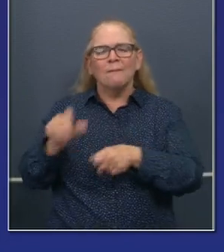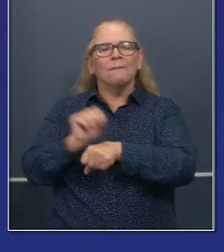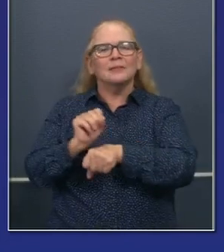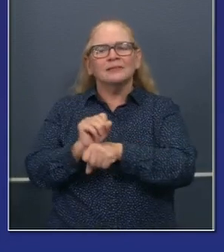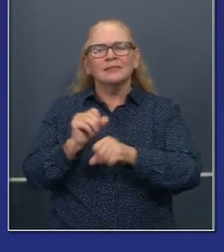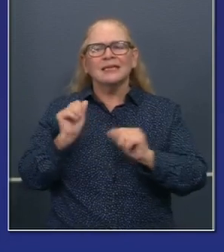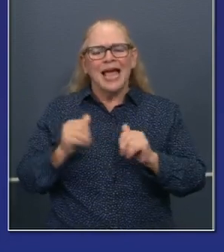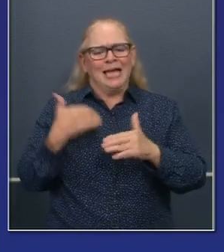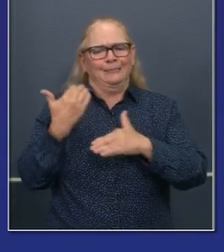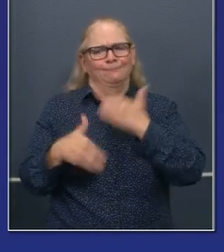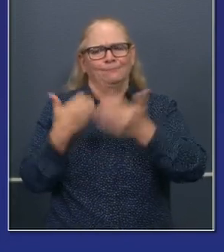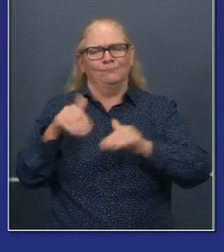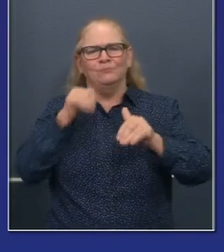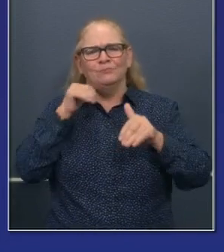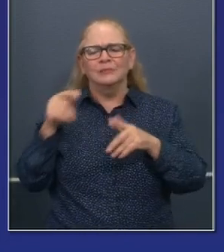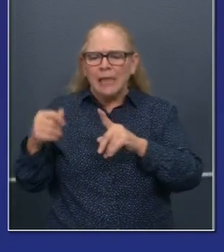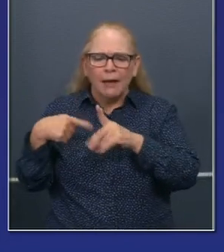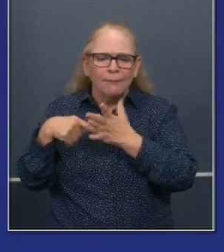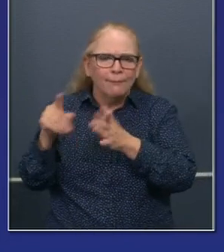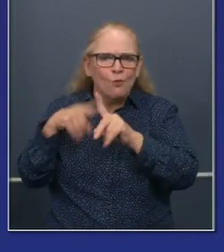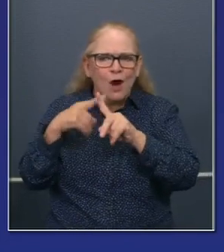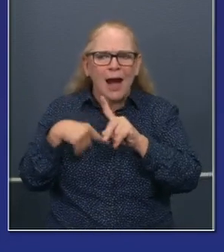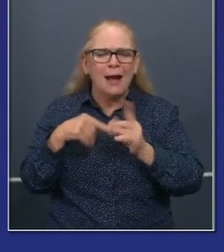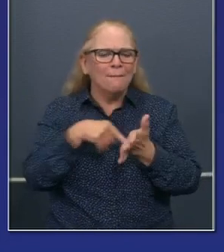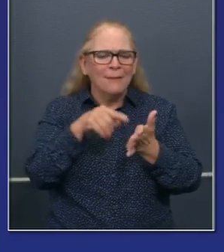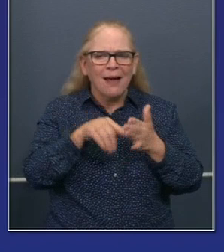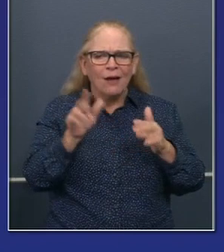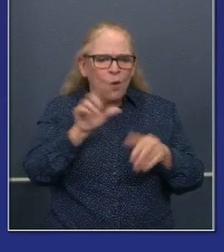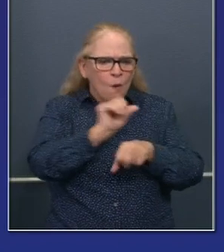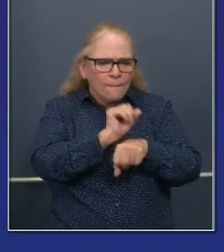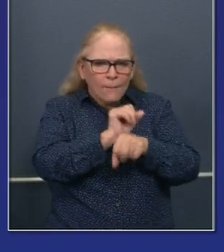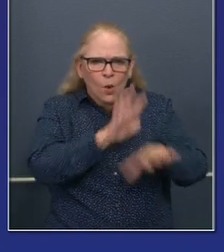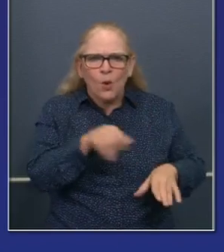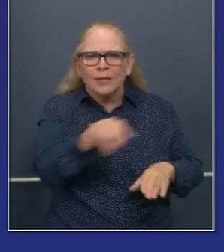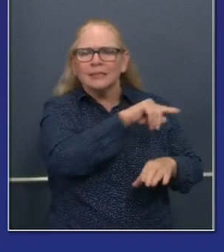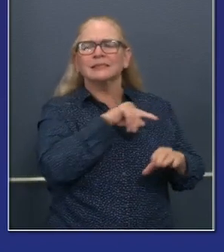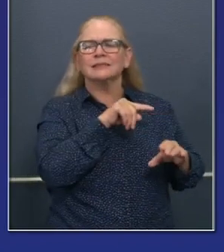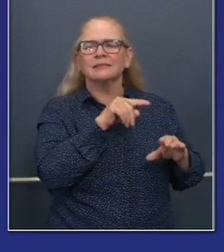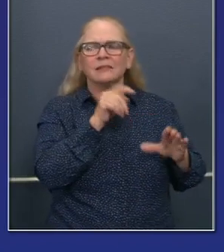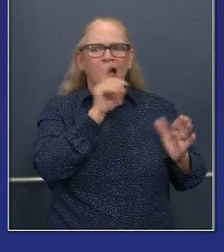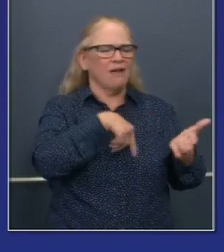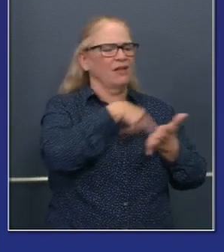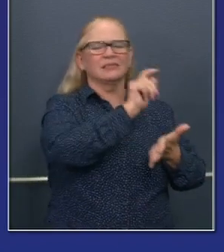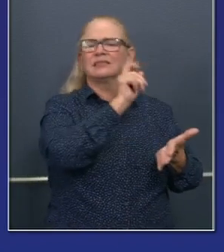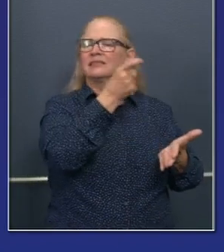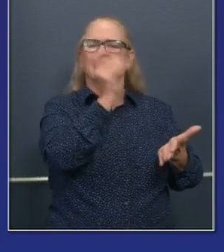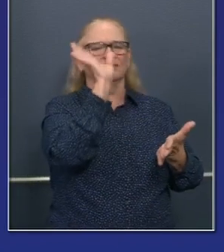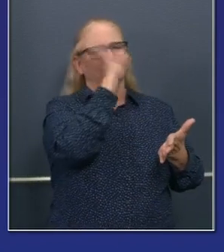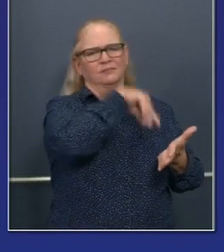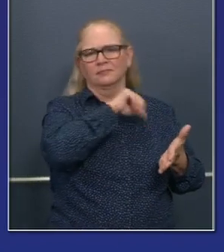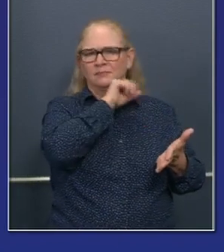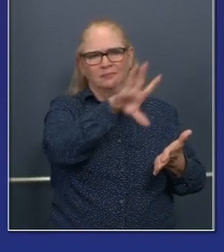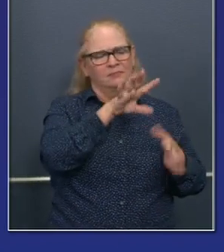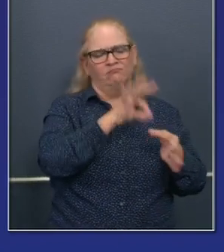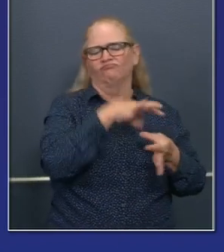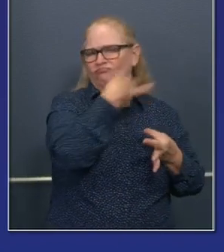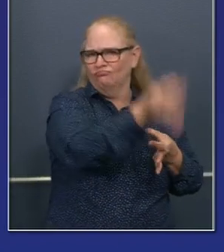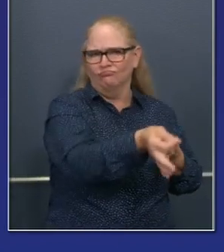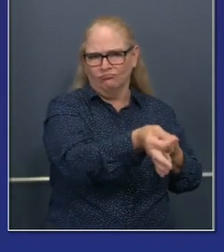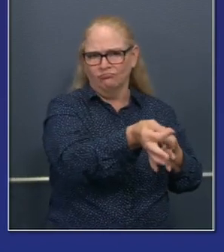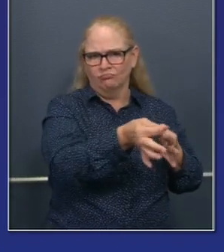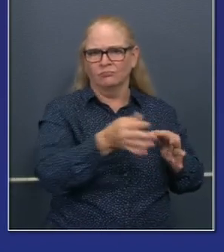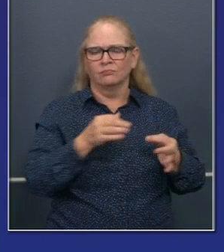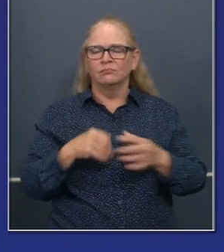your employees, to pay for, uh, these extraordinary expenses and burdens that have been placed on you. We also extended the sales tax deadlines,